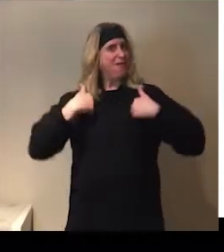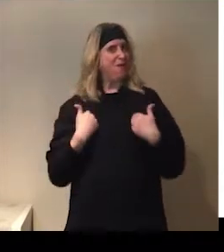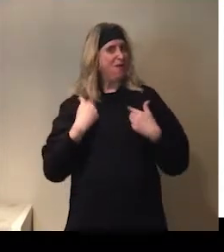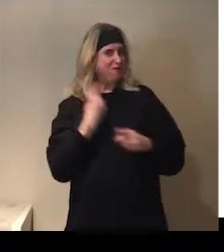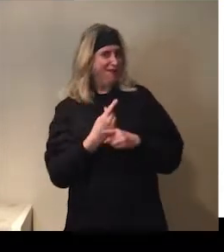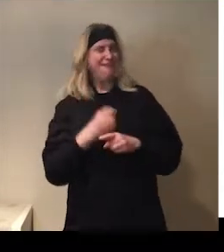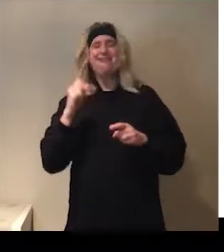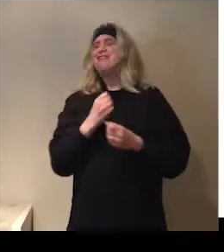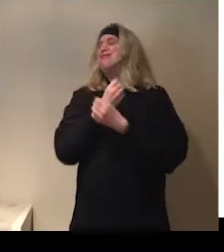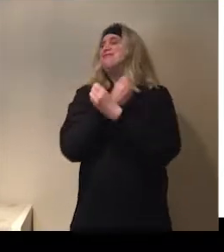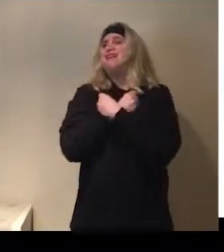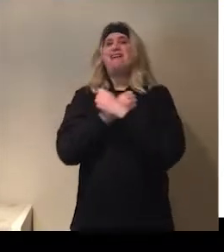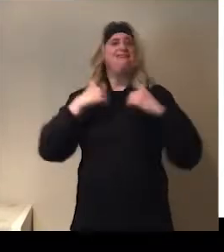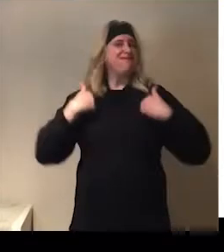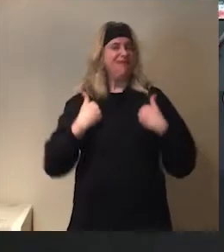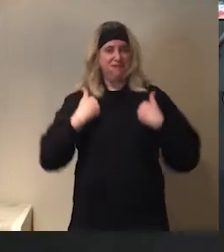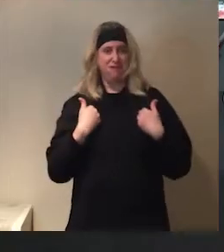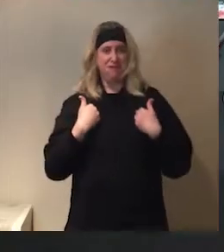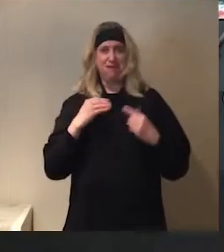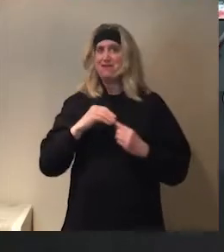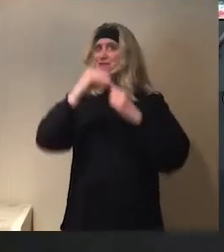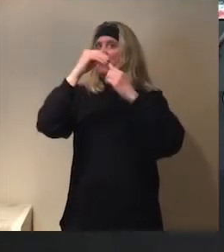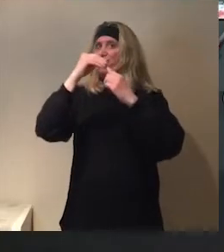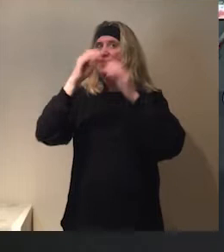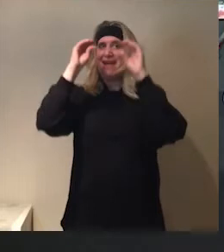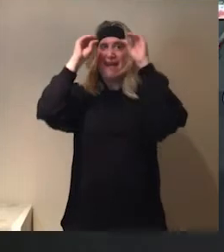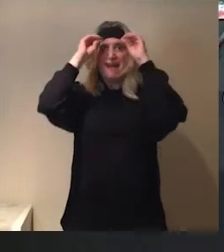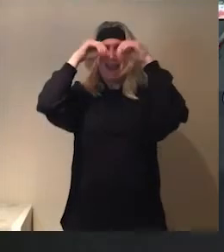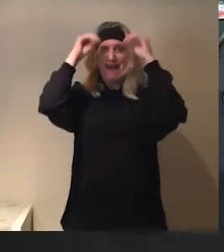animals, loved animals. Especially, owls.